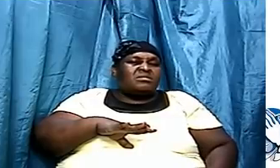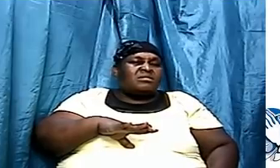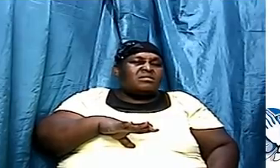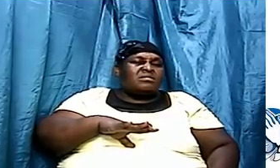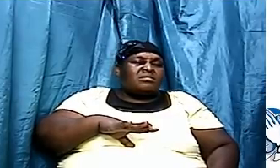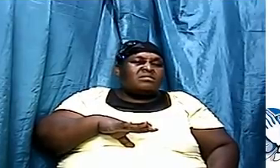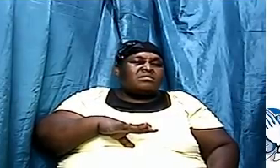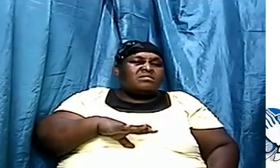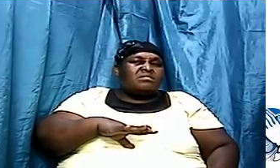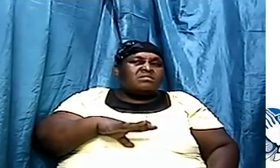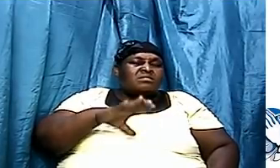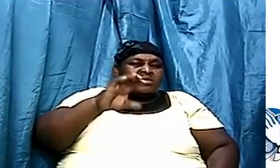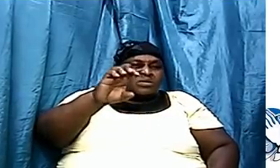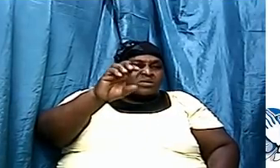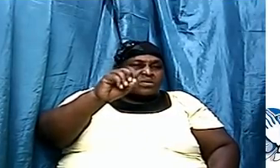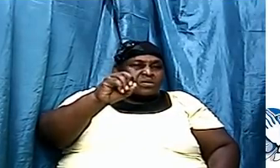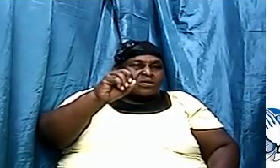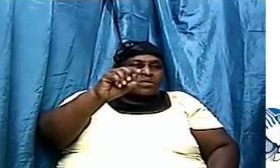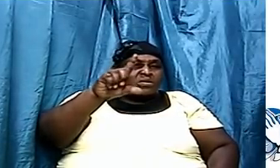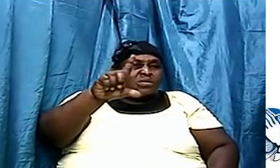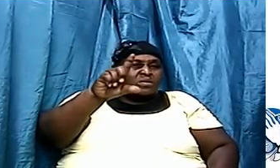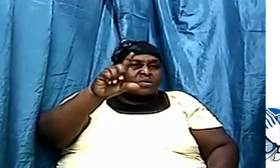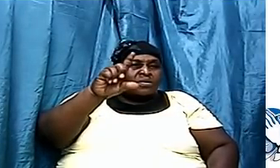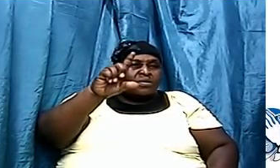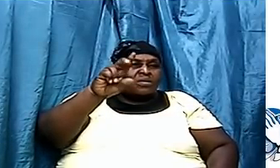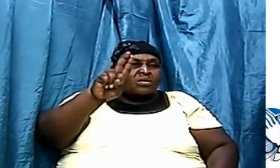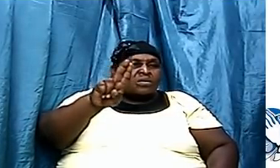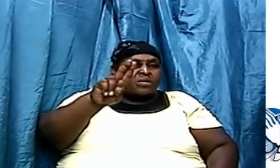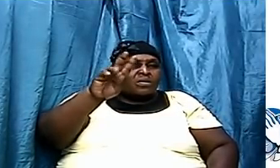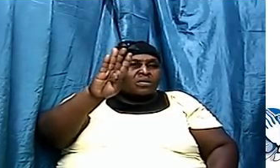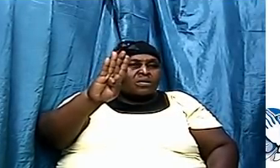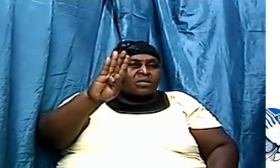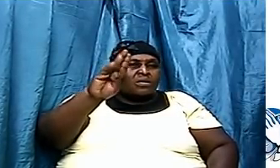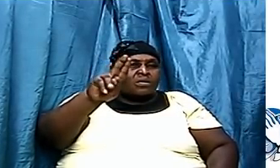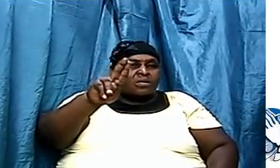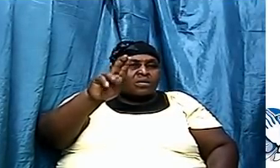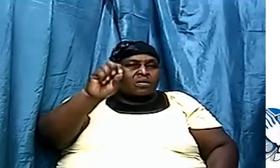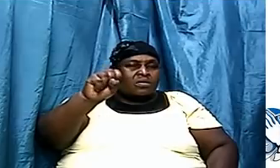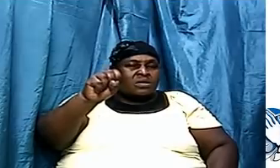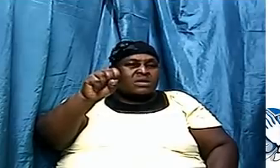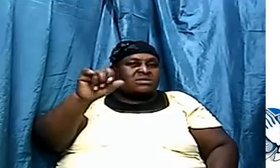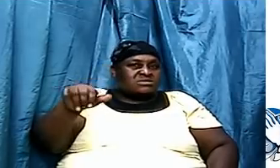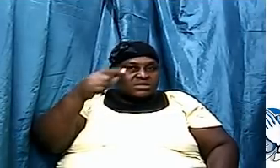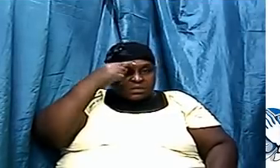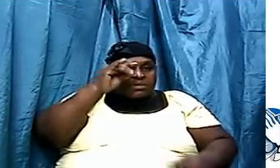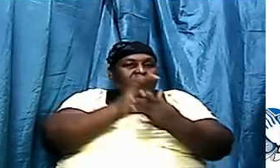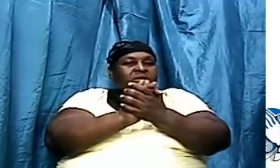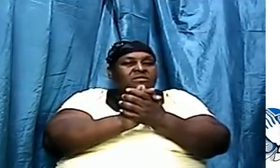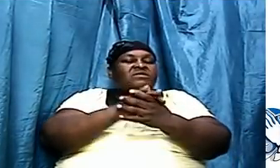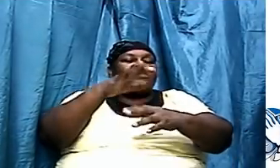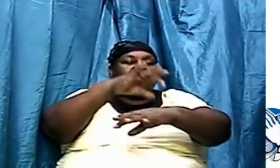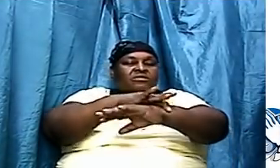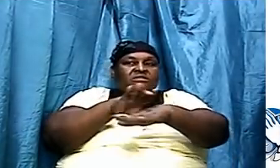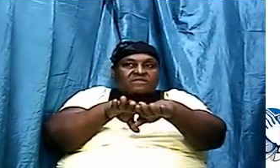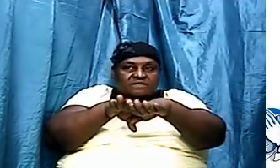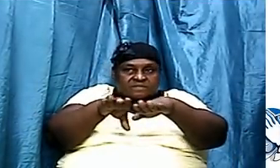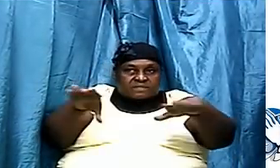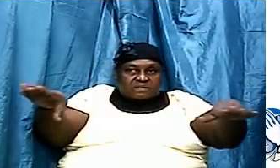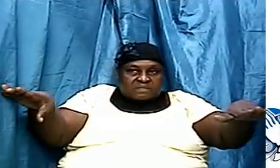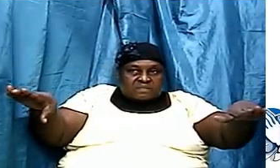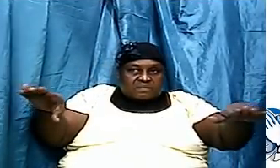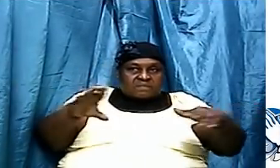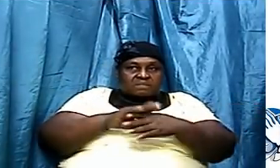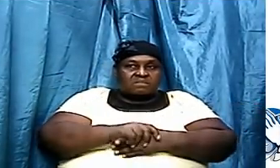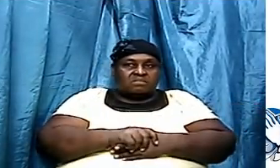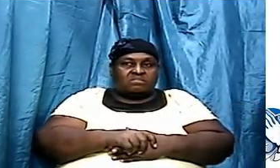it was still believed that the earth is flat. know one of the reasons why most of these men never ventured out far? Because when they looked